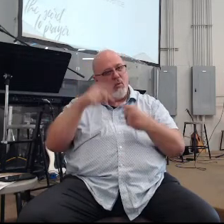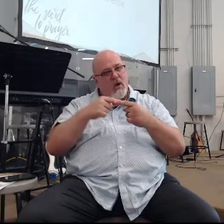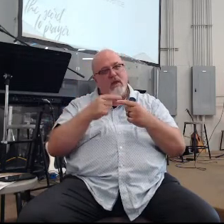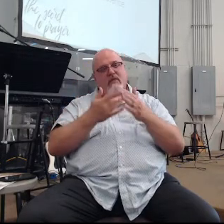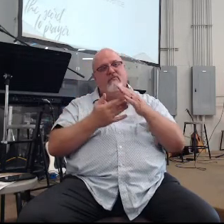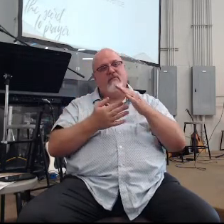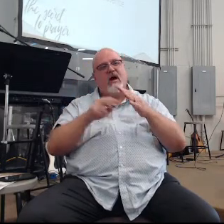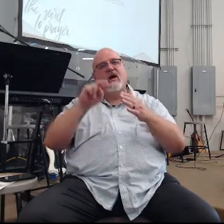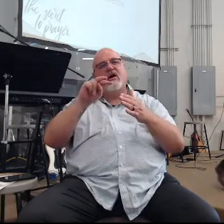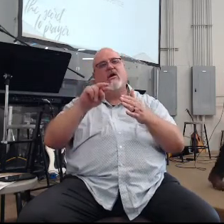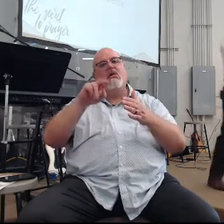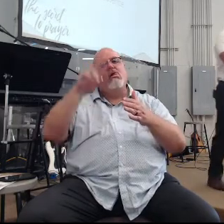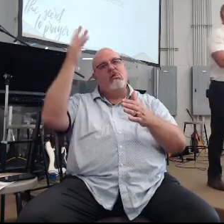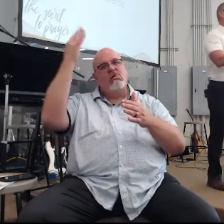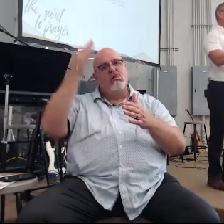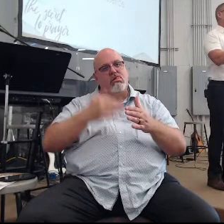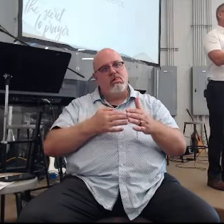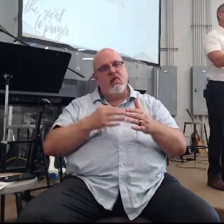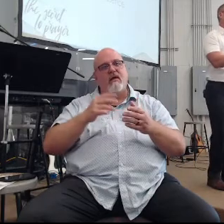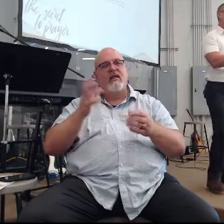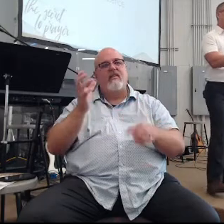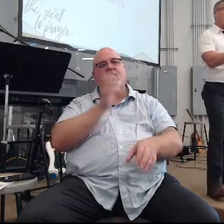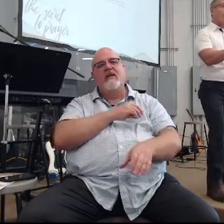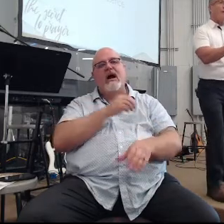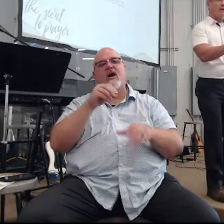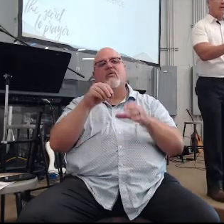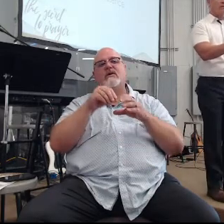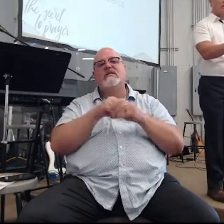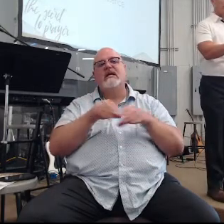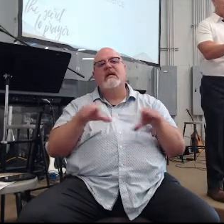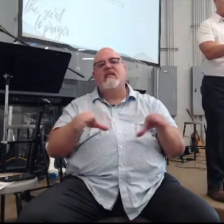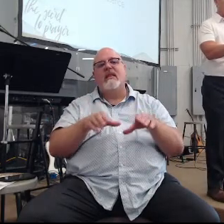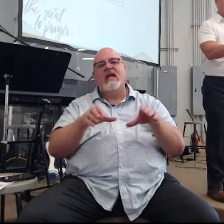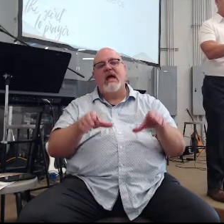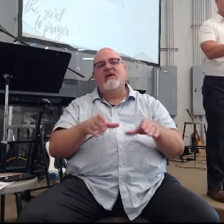the power is in the act of praying